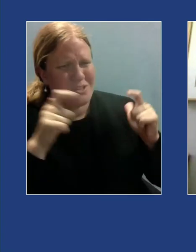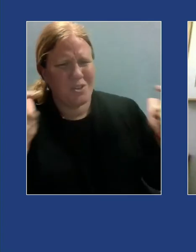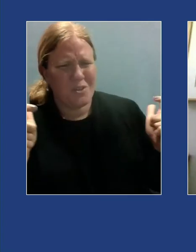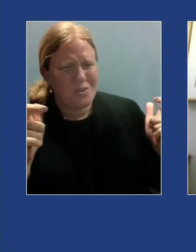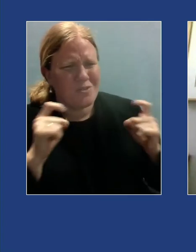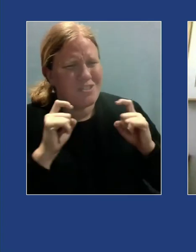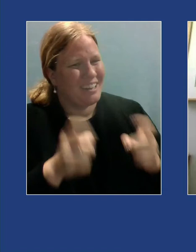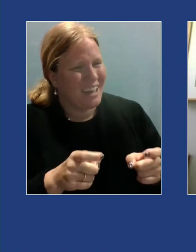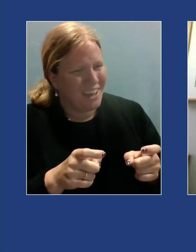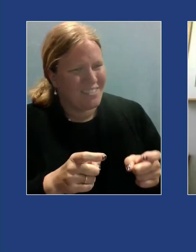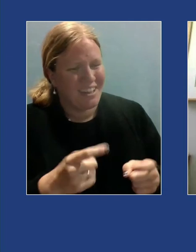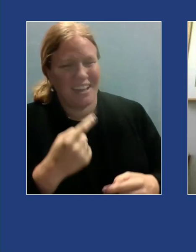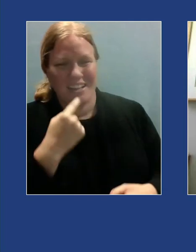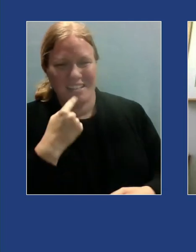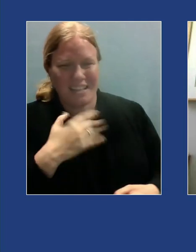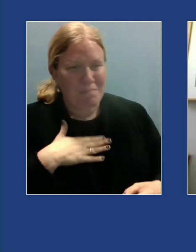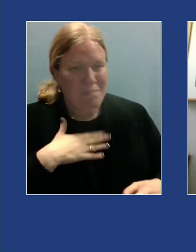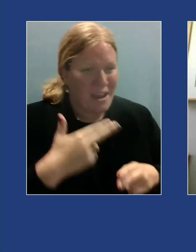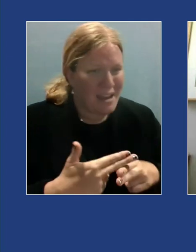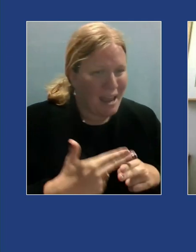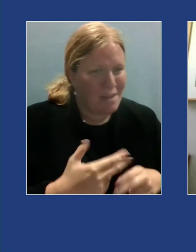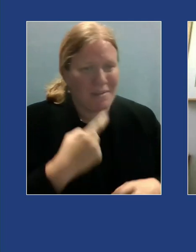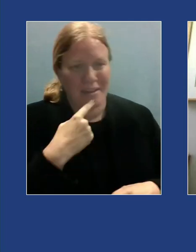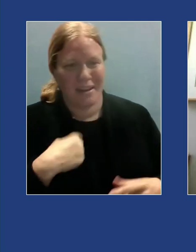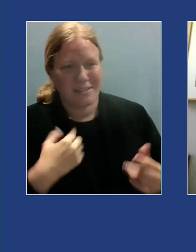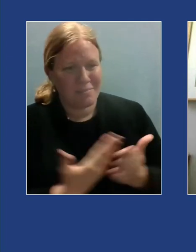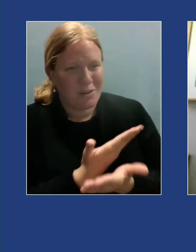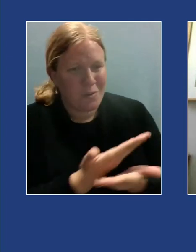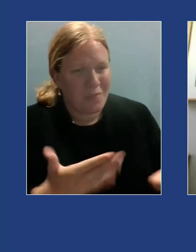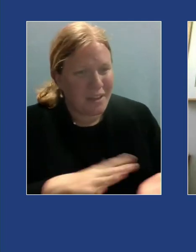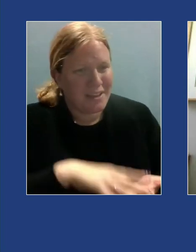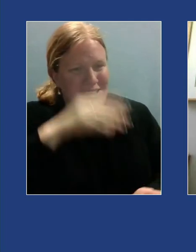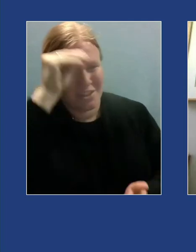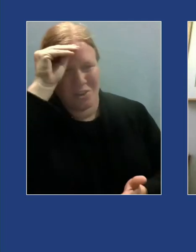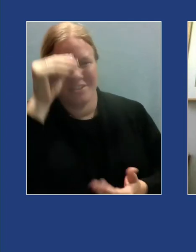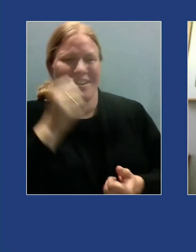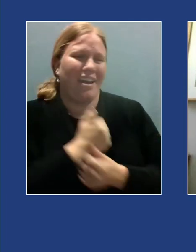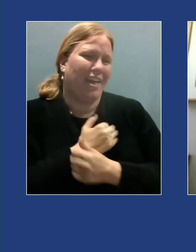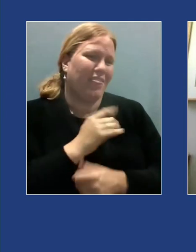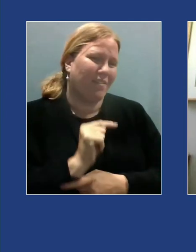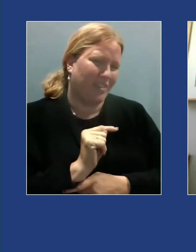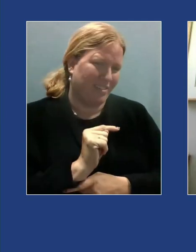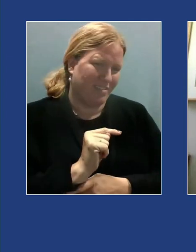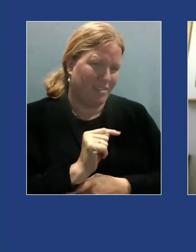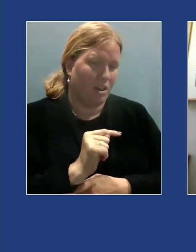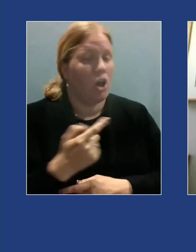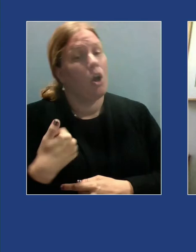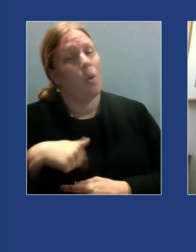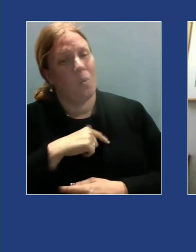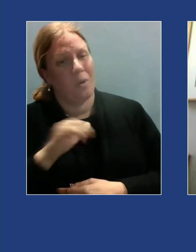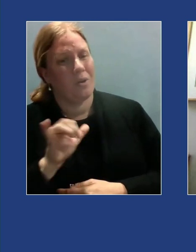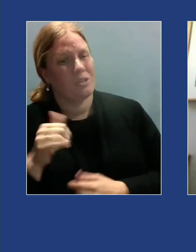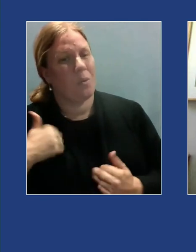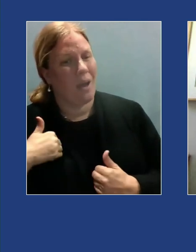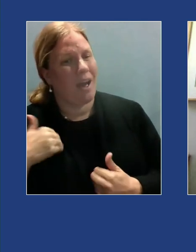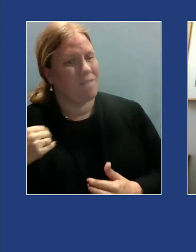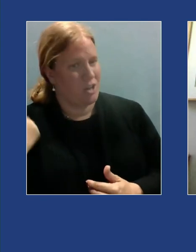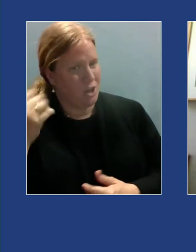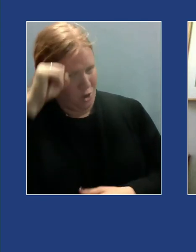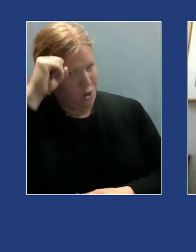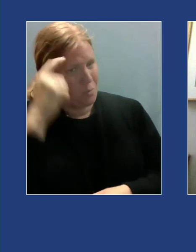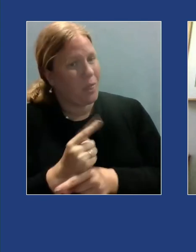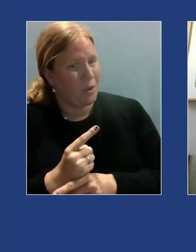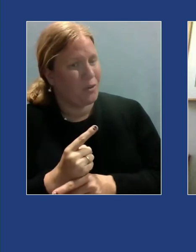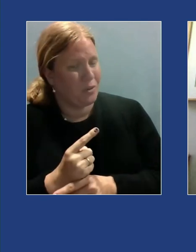or tells me a new thing that he's learned I have a younger brother and we have been able to work on our relationship through regularly